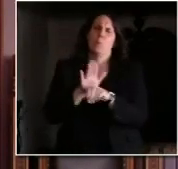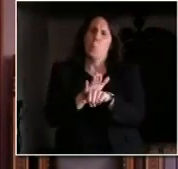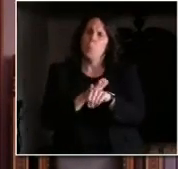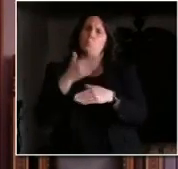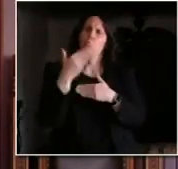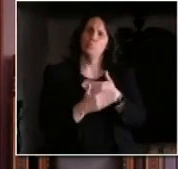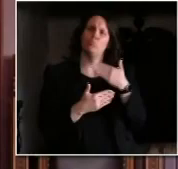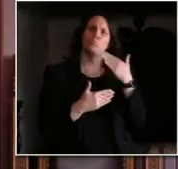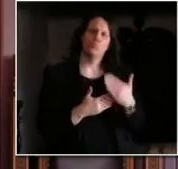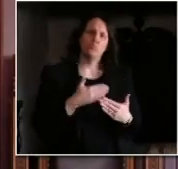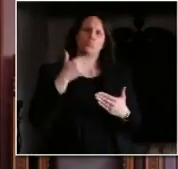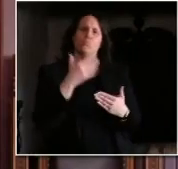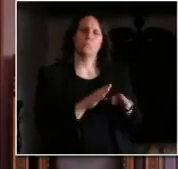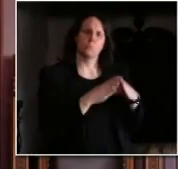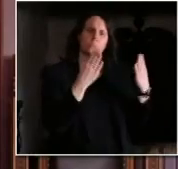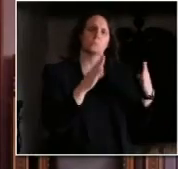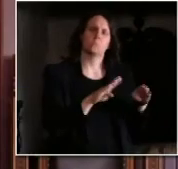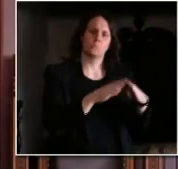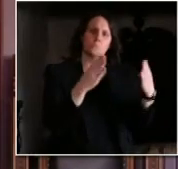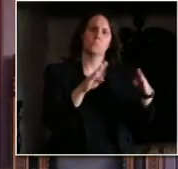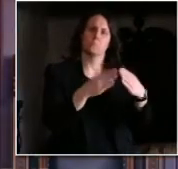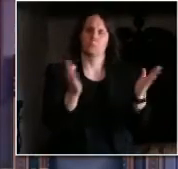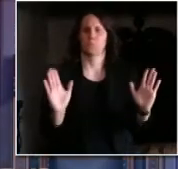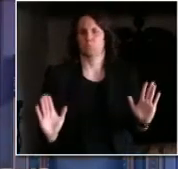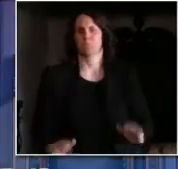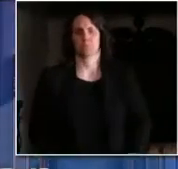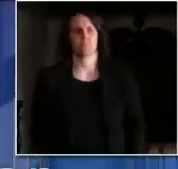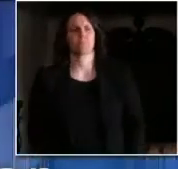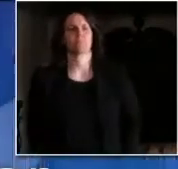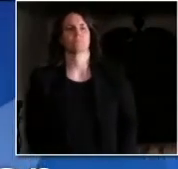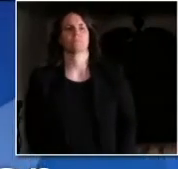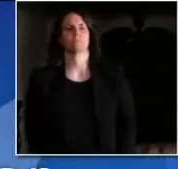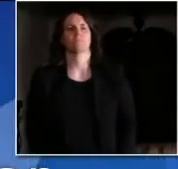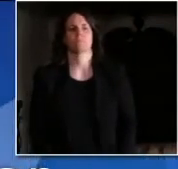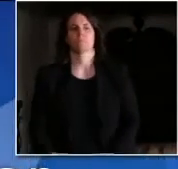Thank you Casey now to Dylan Brogan from Isthmus Dylan